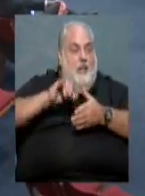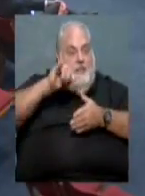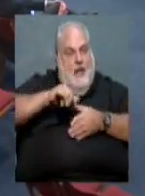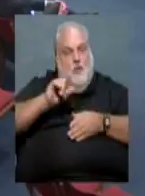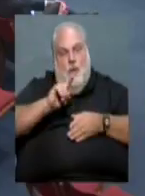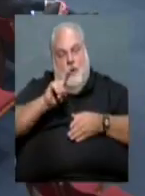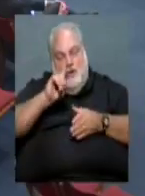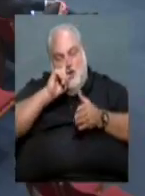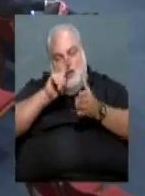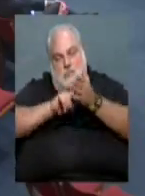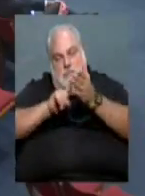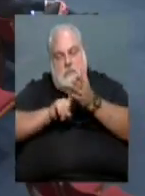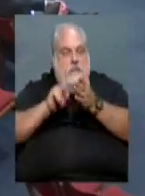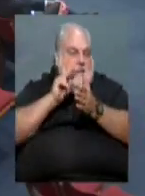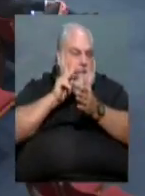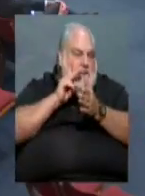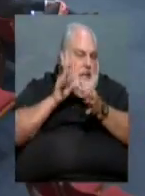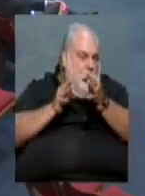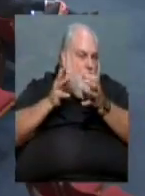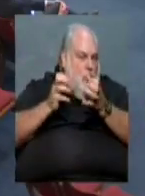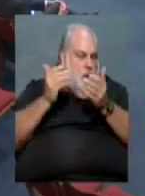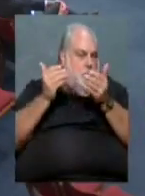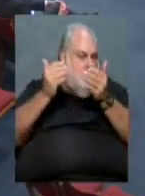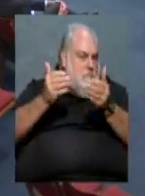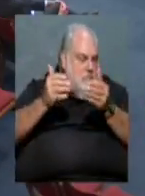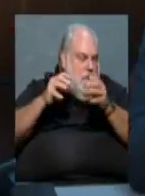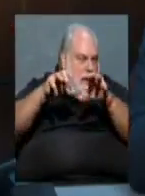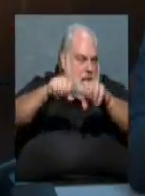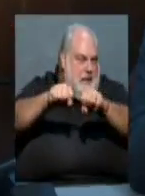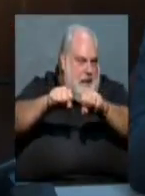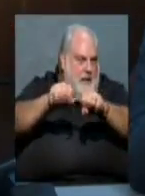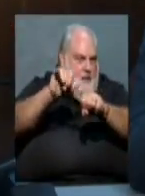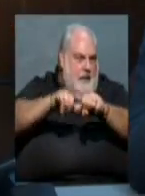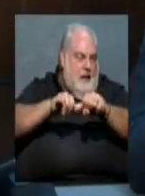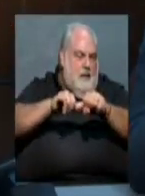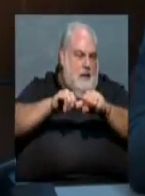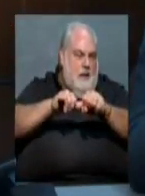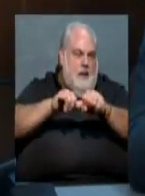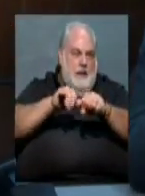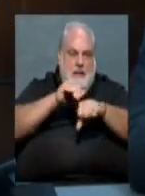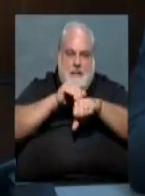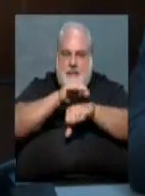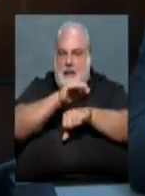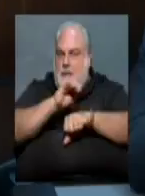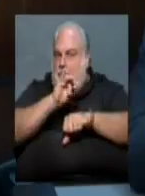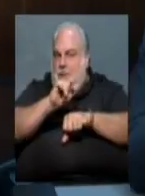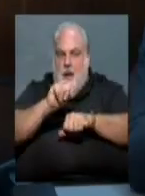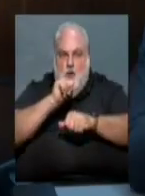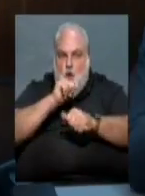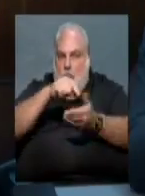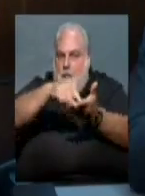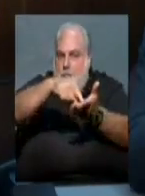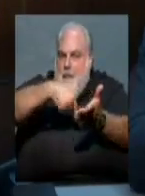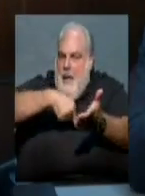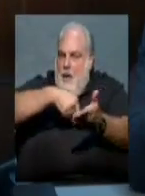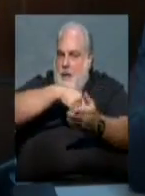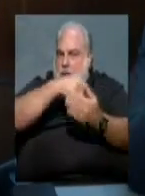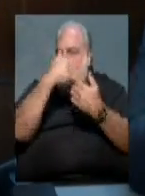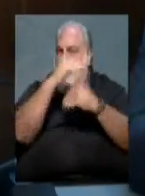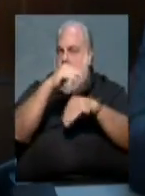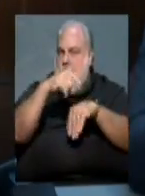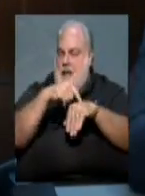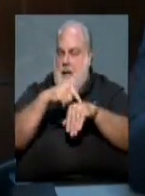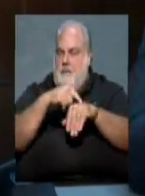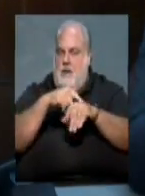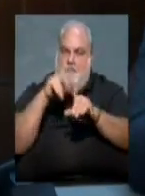ones we ought to be looking at where we want to go ahead and execute against our lane. We go in, send them a bill. They don't pay it within a certain period of time, and we ought to